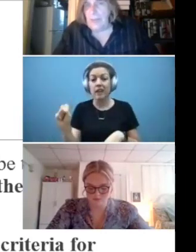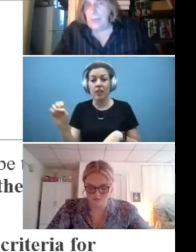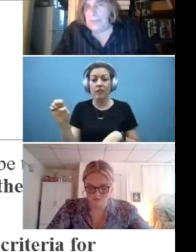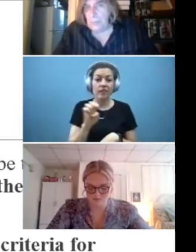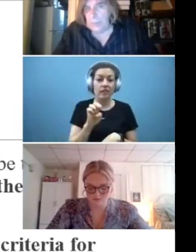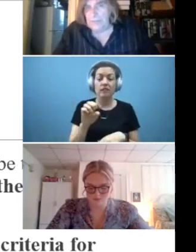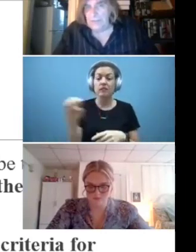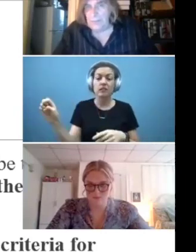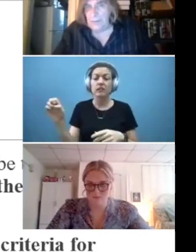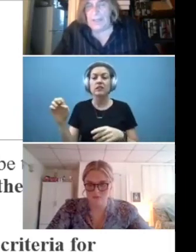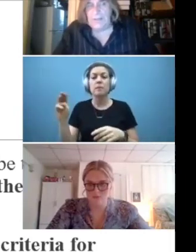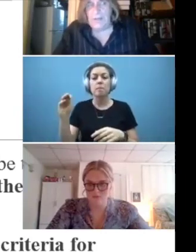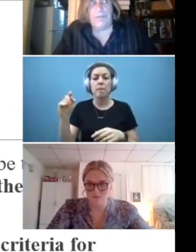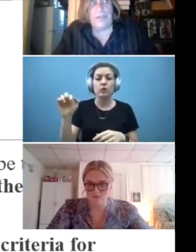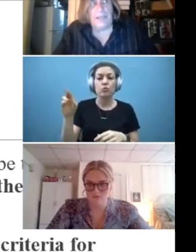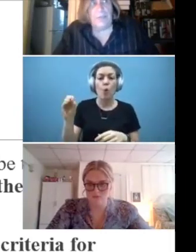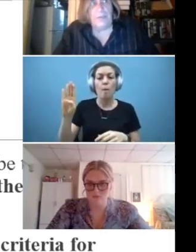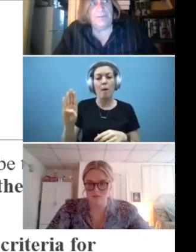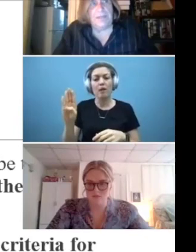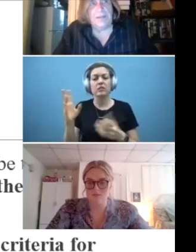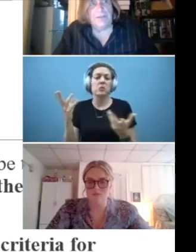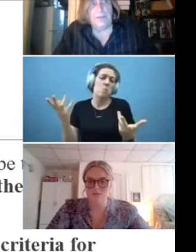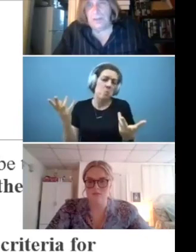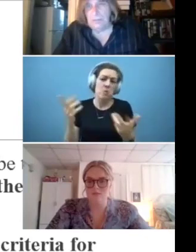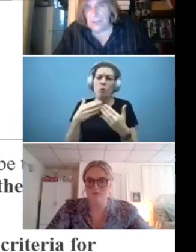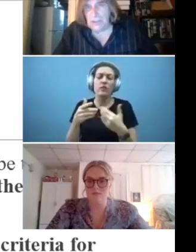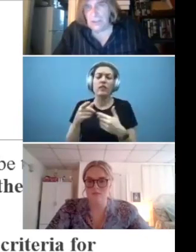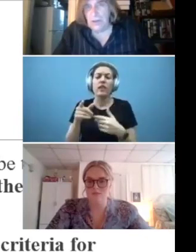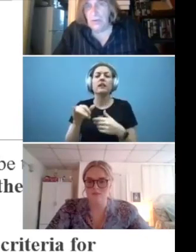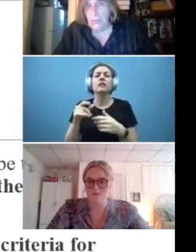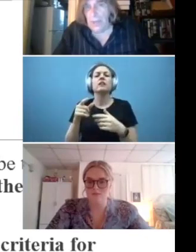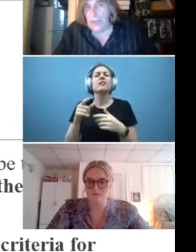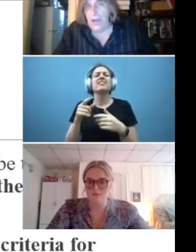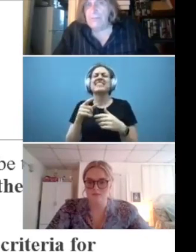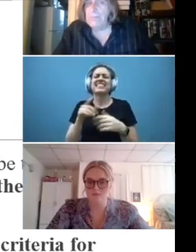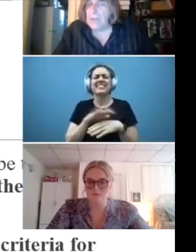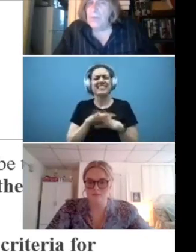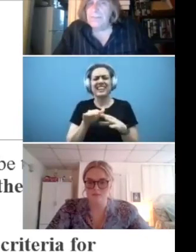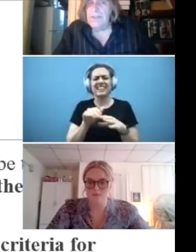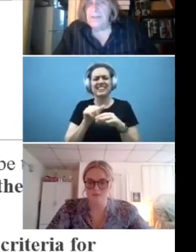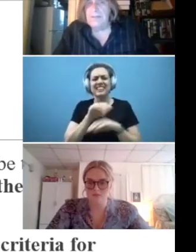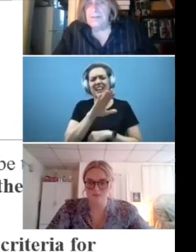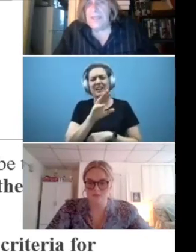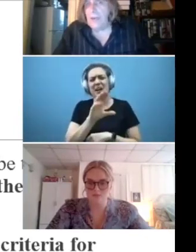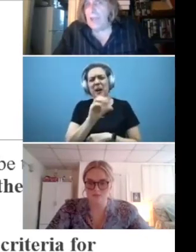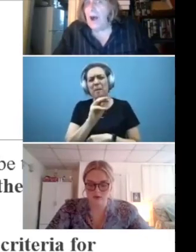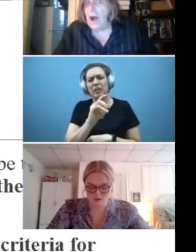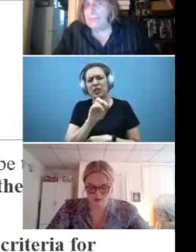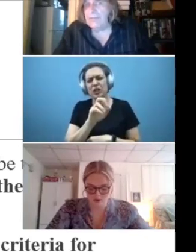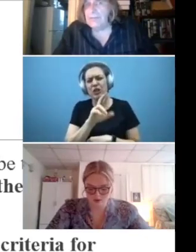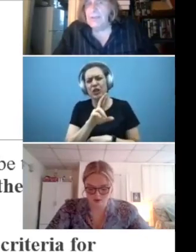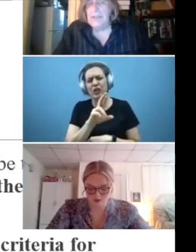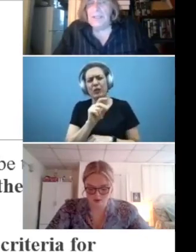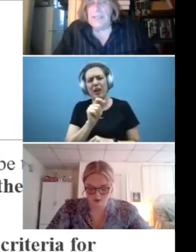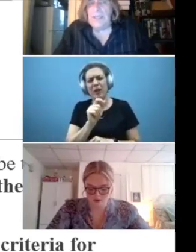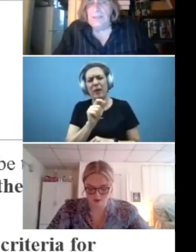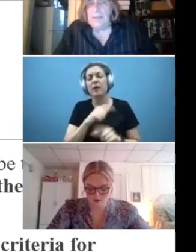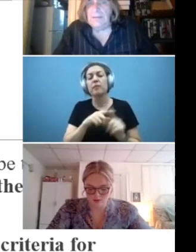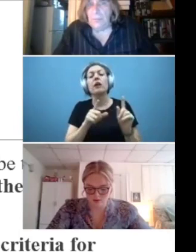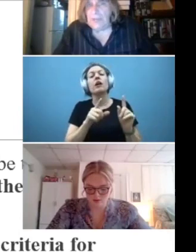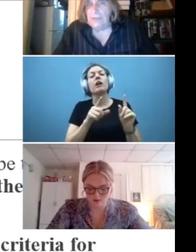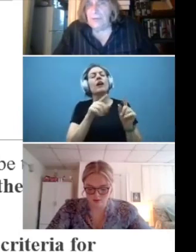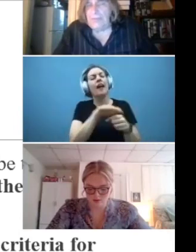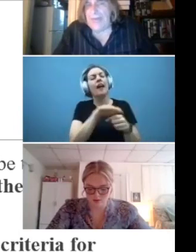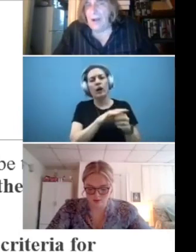That would be reasonable. I don't think I would send it to the commissioner right off, but I would send it to the area office and